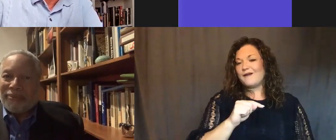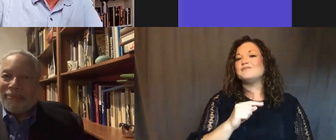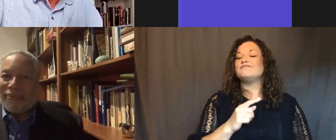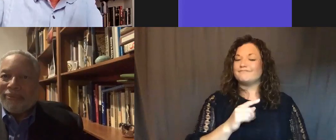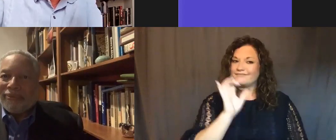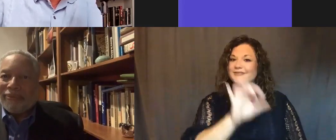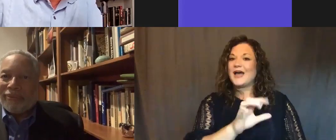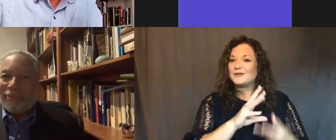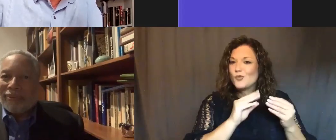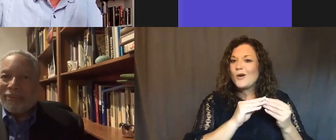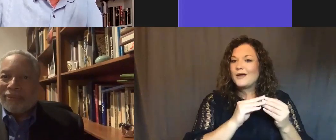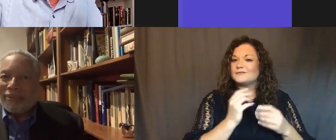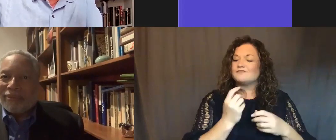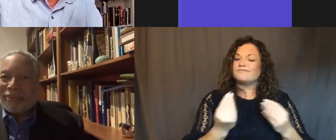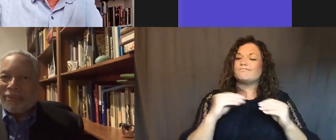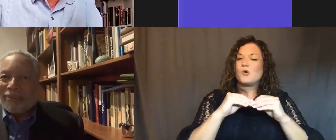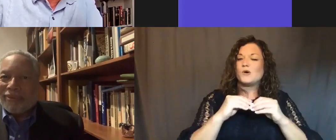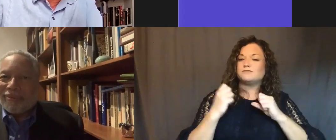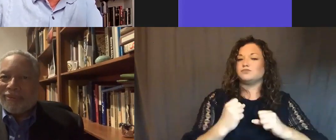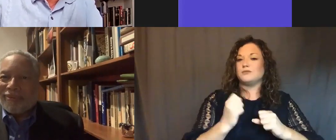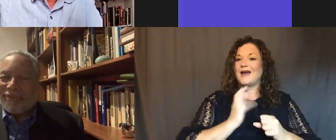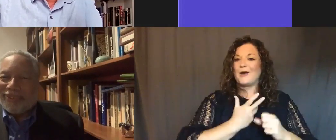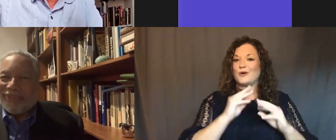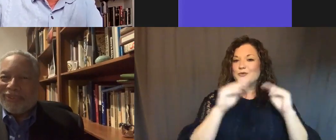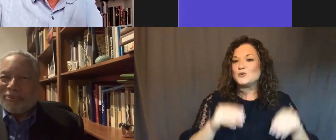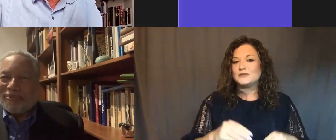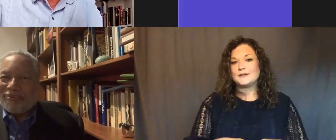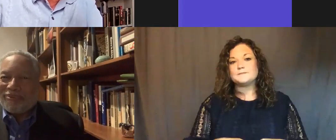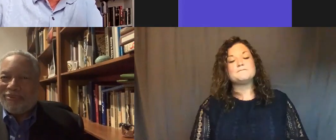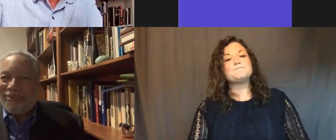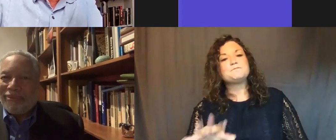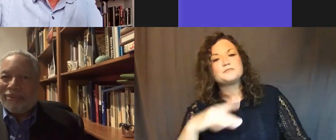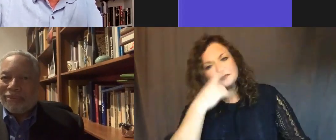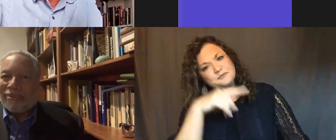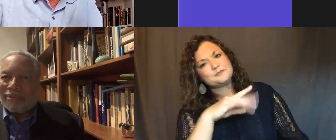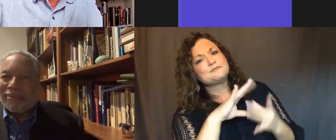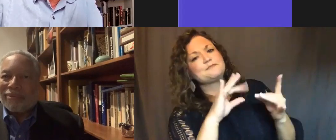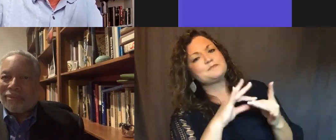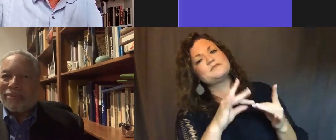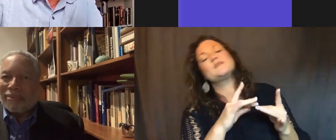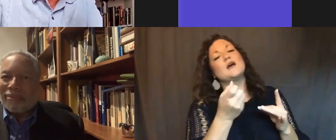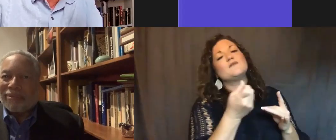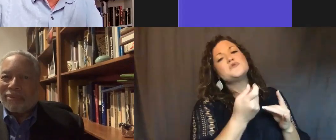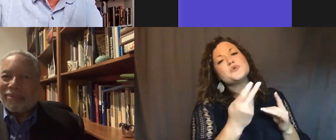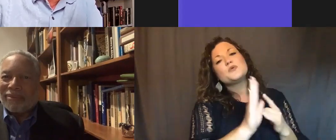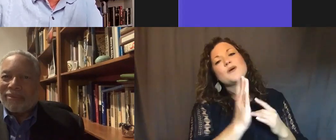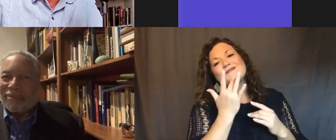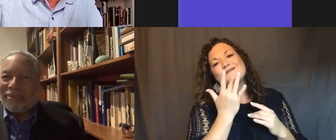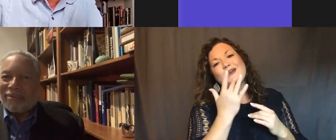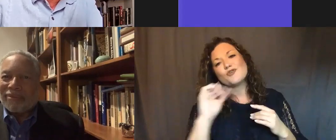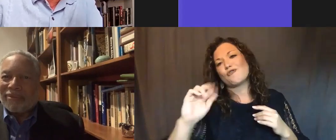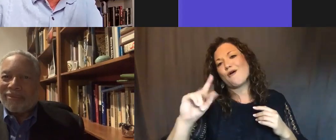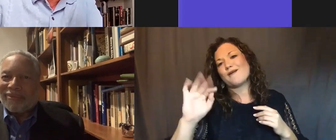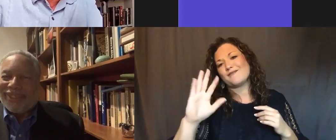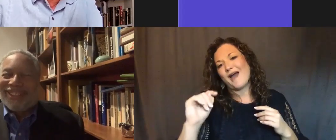Can you discuss a couple of your favorite artifacts and possibly some that you